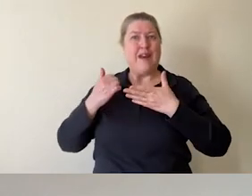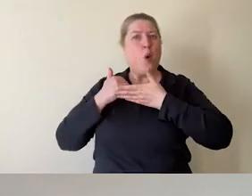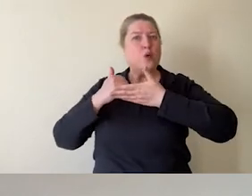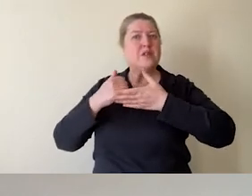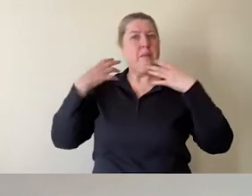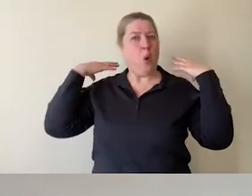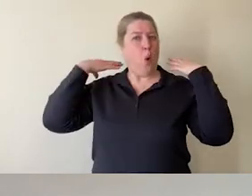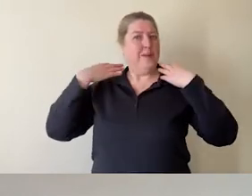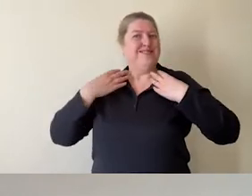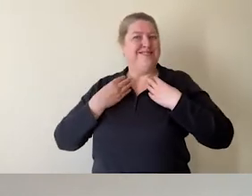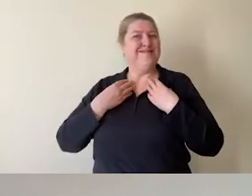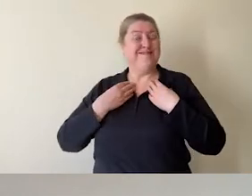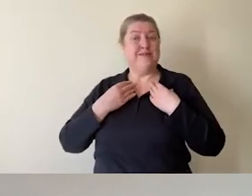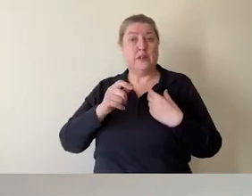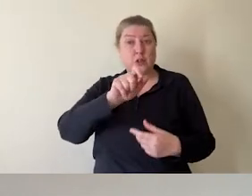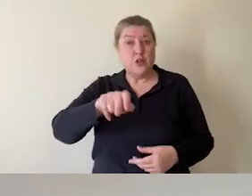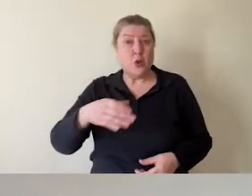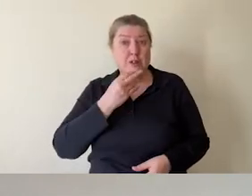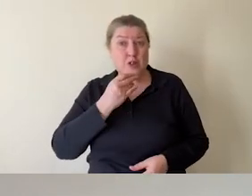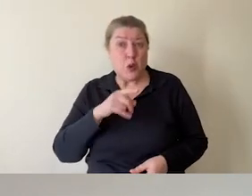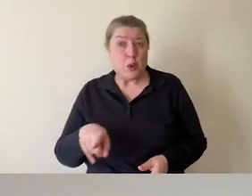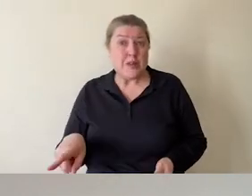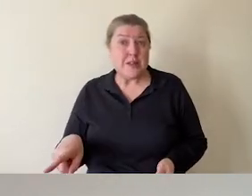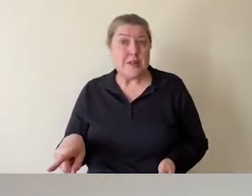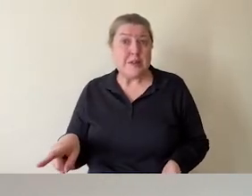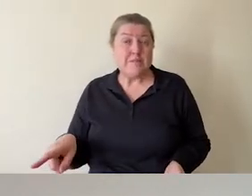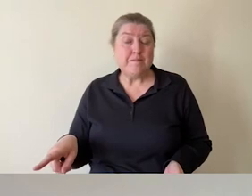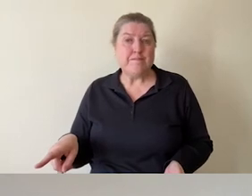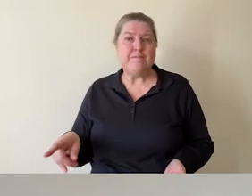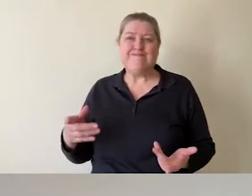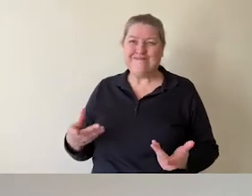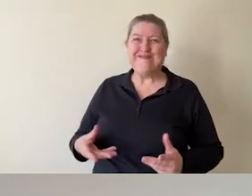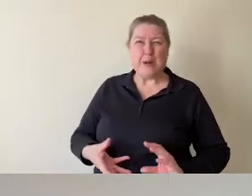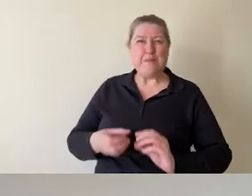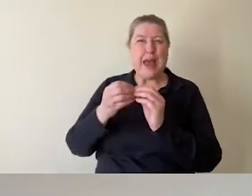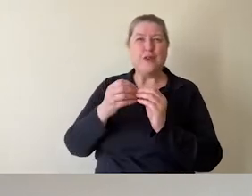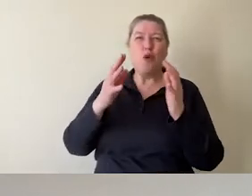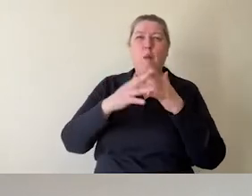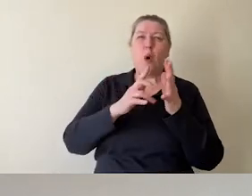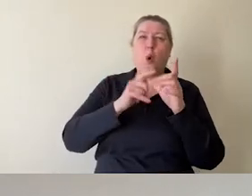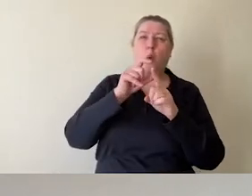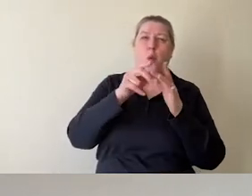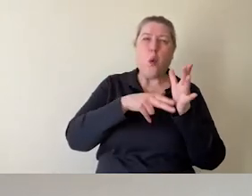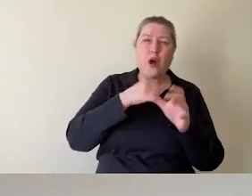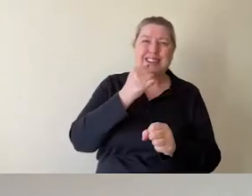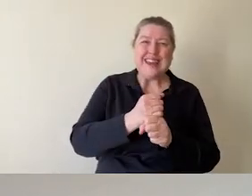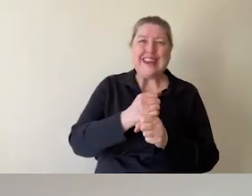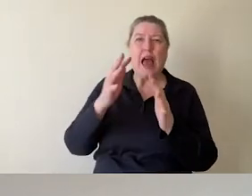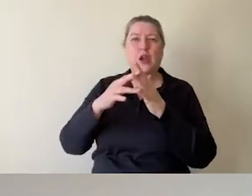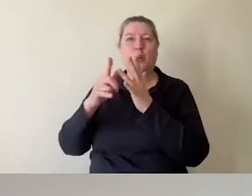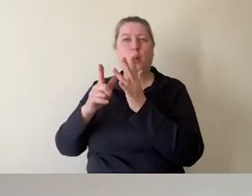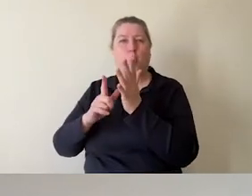that the students are used to. And because it's made from wadding and wool and is very soft,